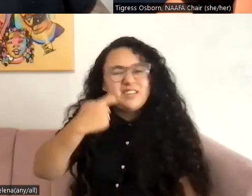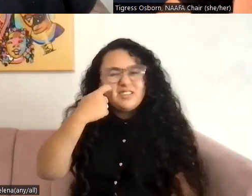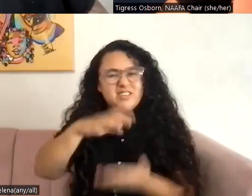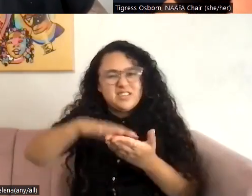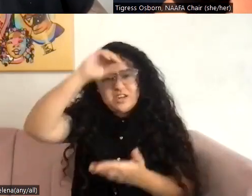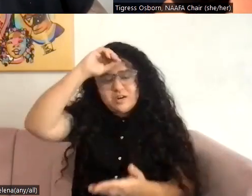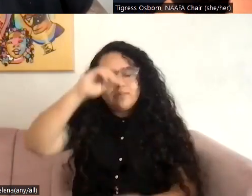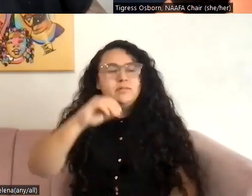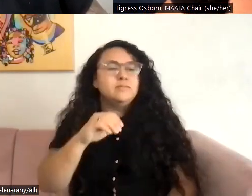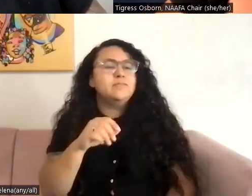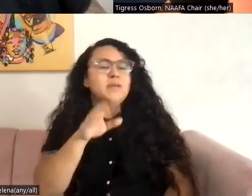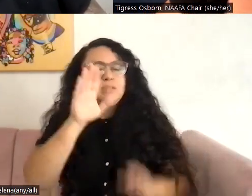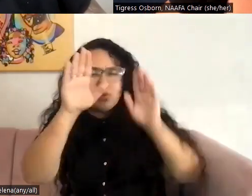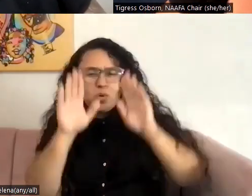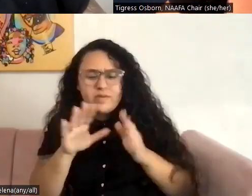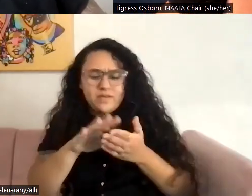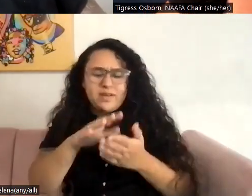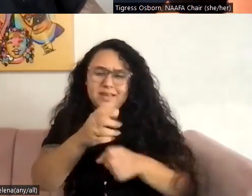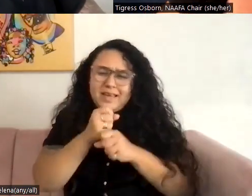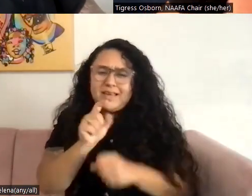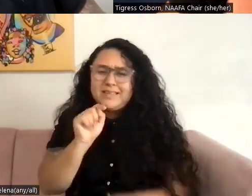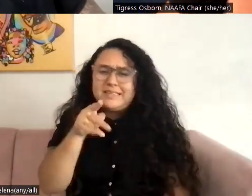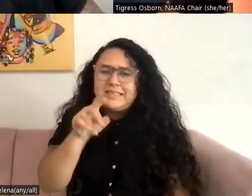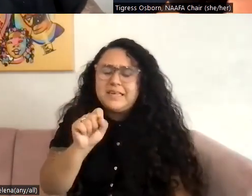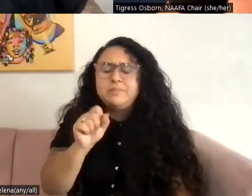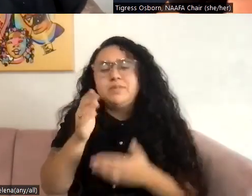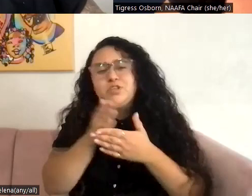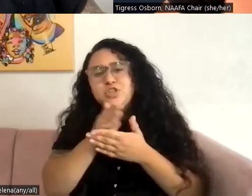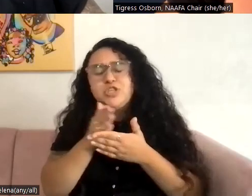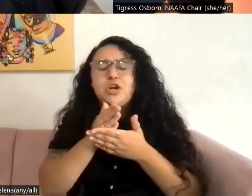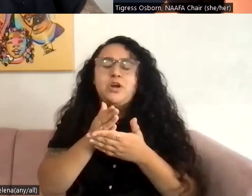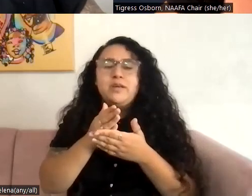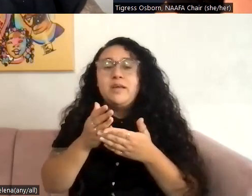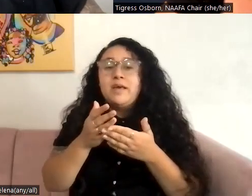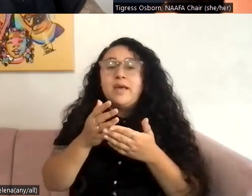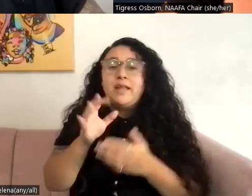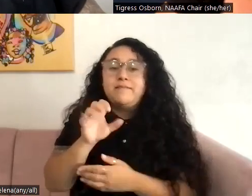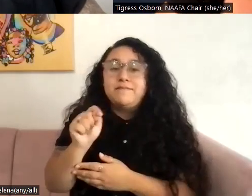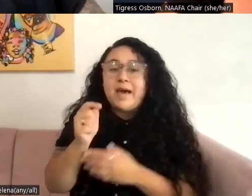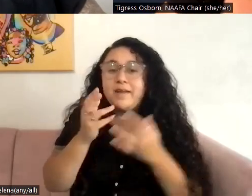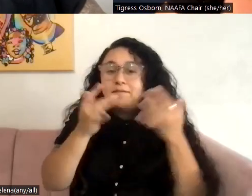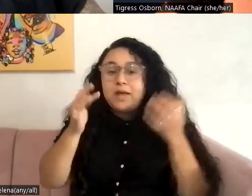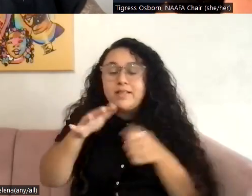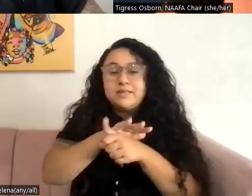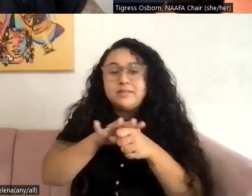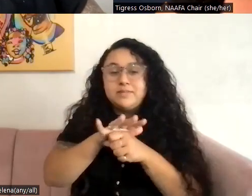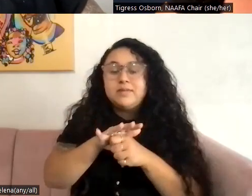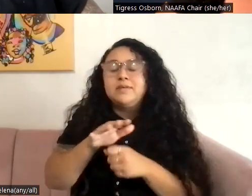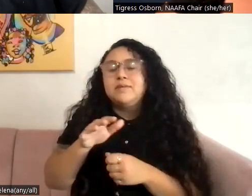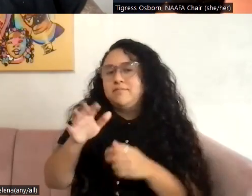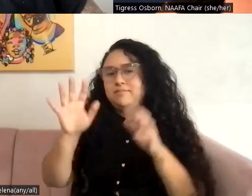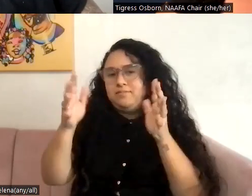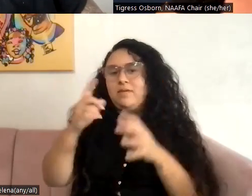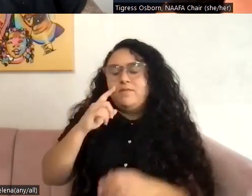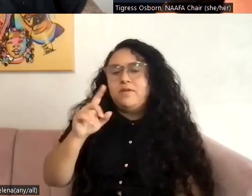of tips and do that kind of resource sharing in, in fat friendly spaces. You know, I'll, I'll give a shout out to our beloved, um, Dr. Kat